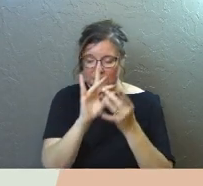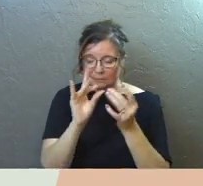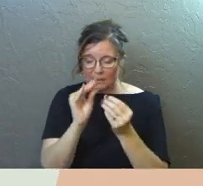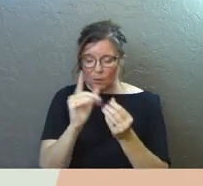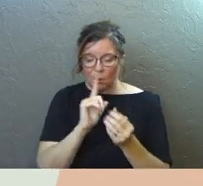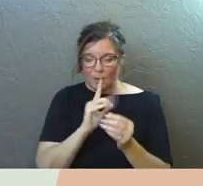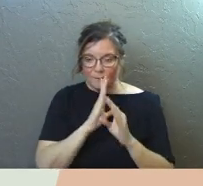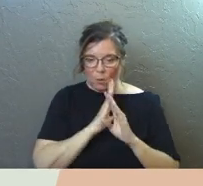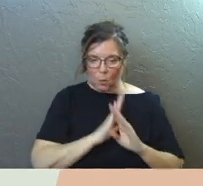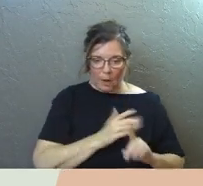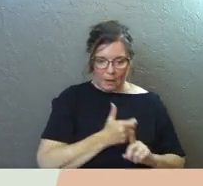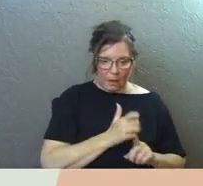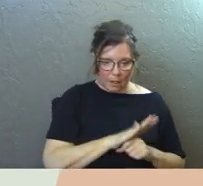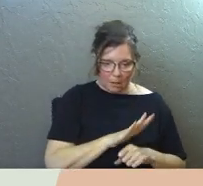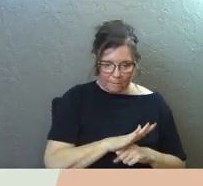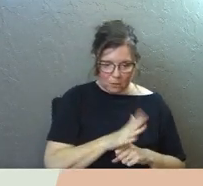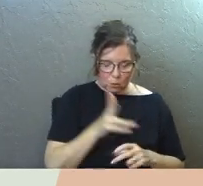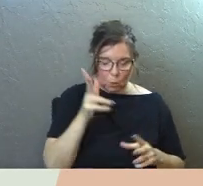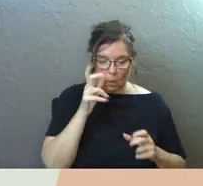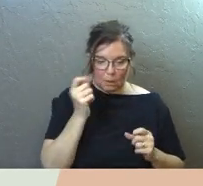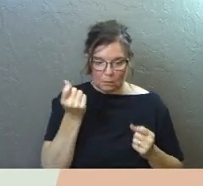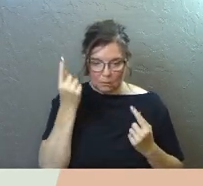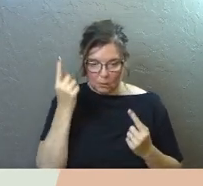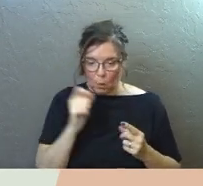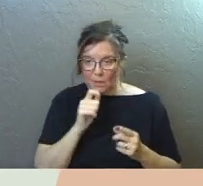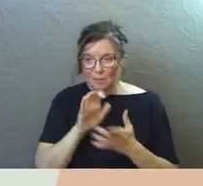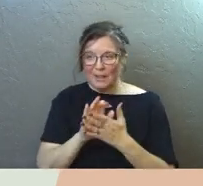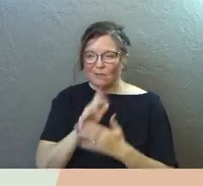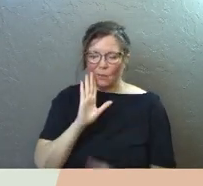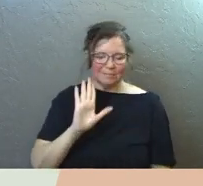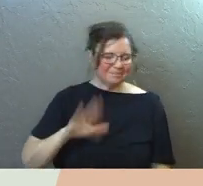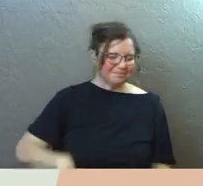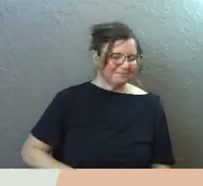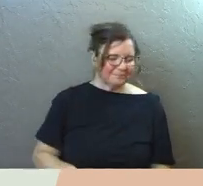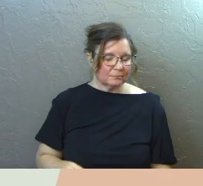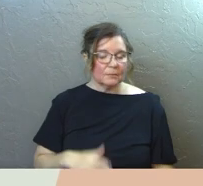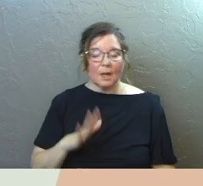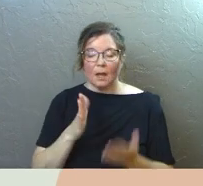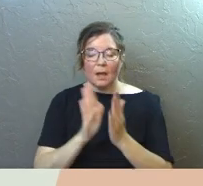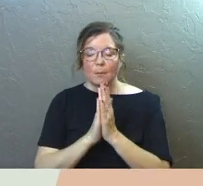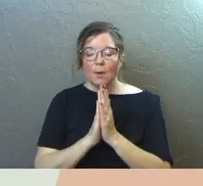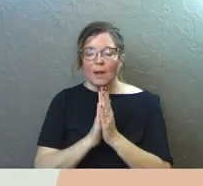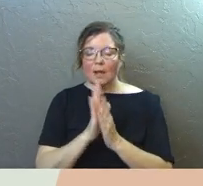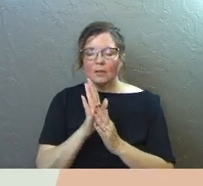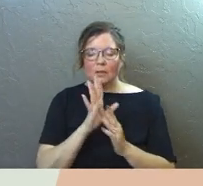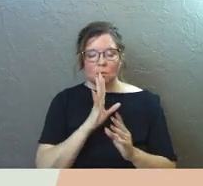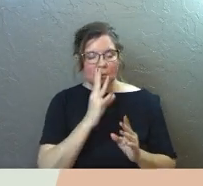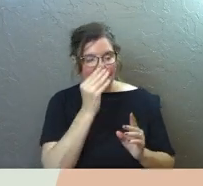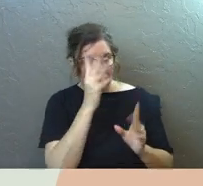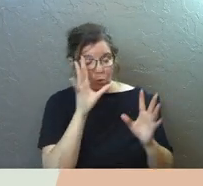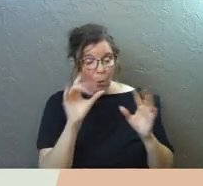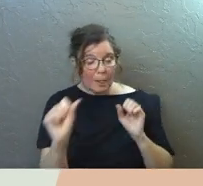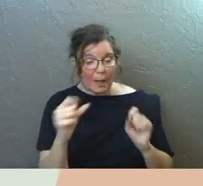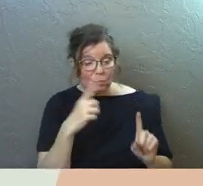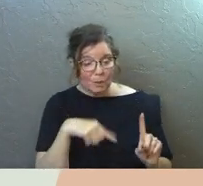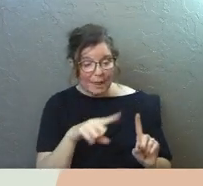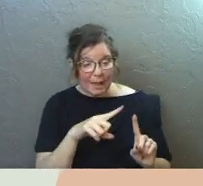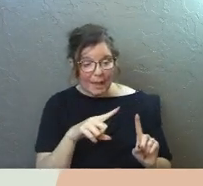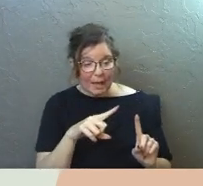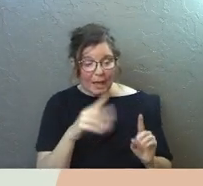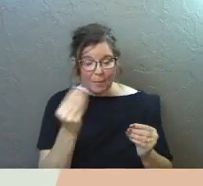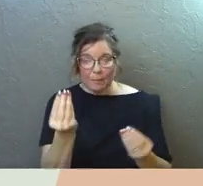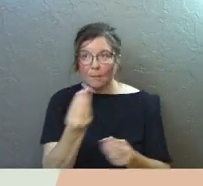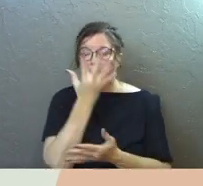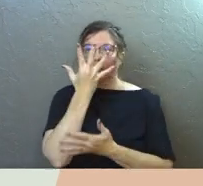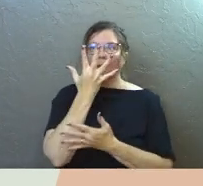they've never quieted long enough to listen, or they didn't believe that you would or that you could, God, I pray that you would speak so loud toward them. God,